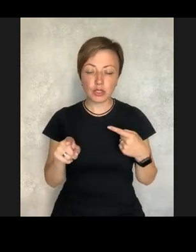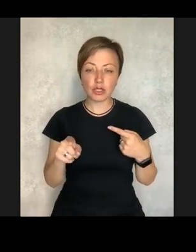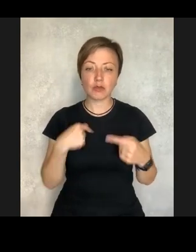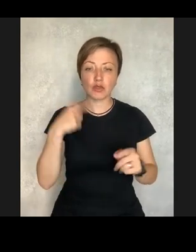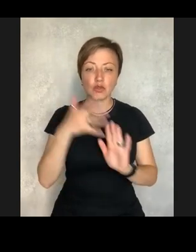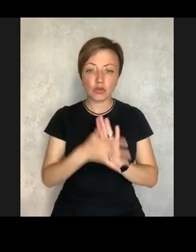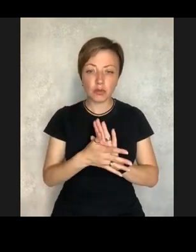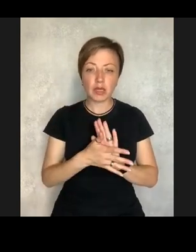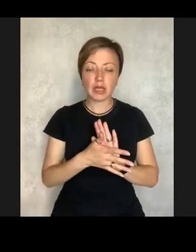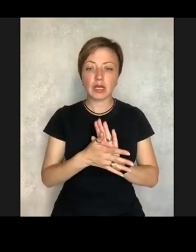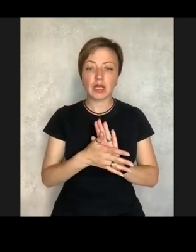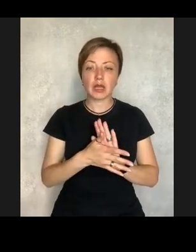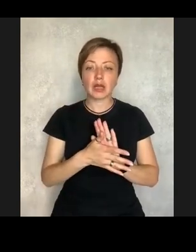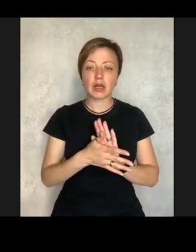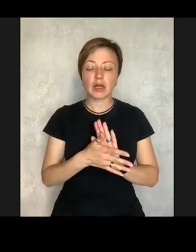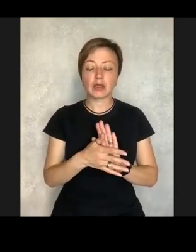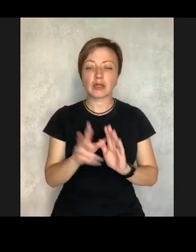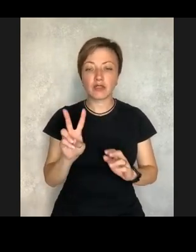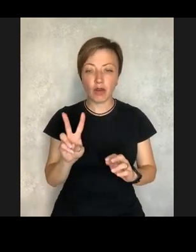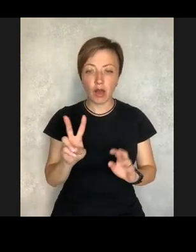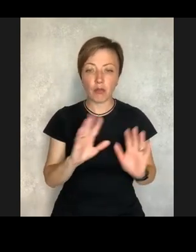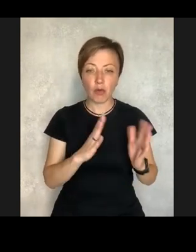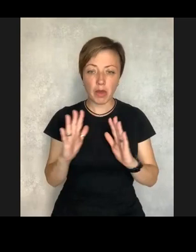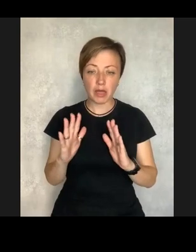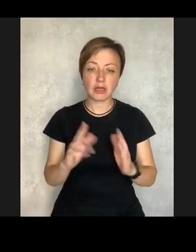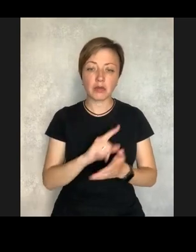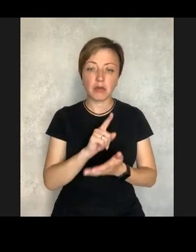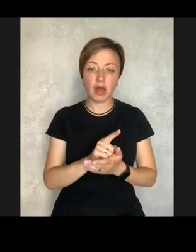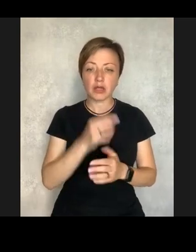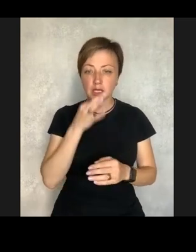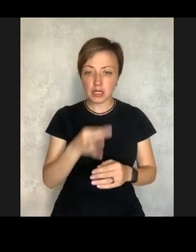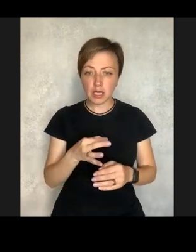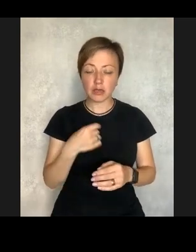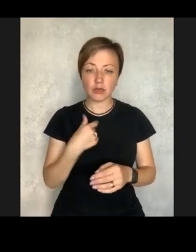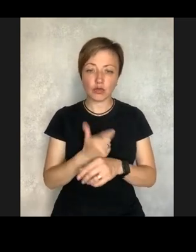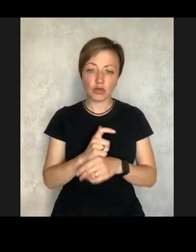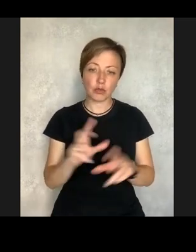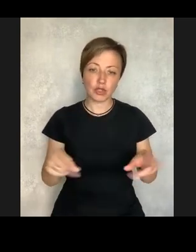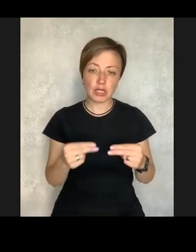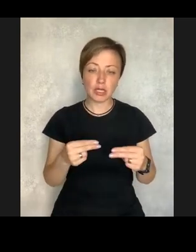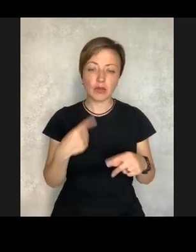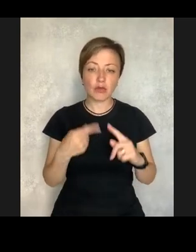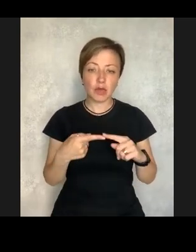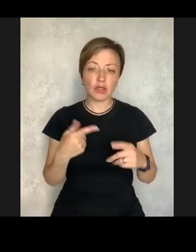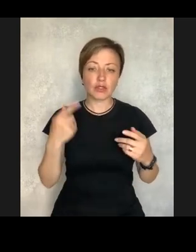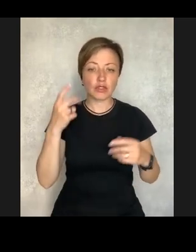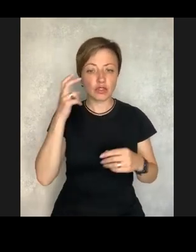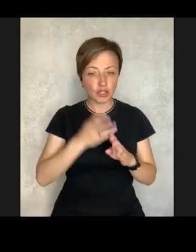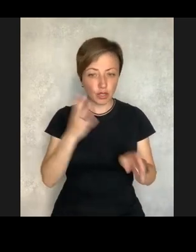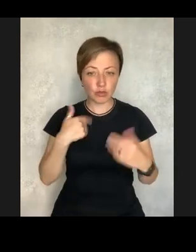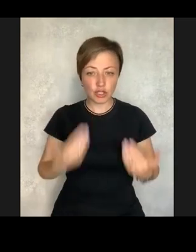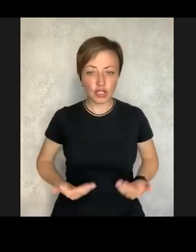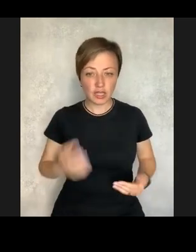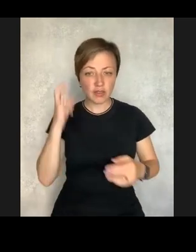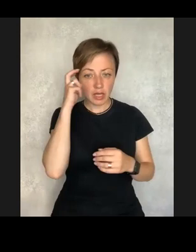that situation and reality is different, and there are many things I could work with. And also, I need to say